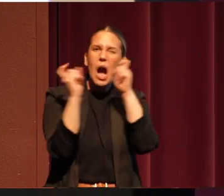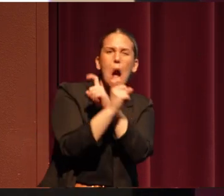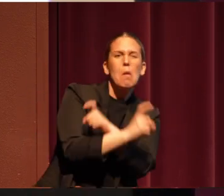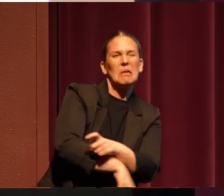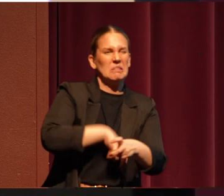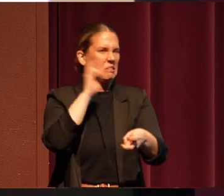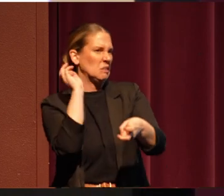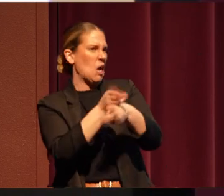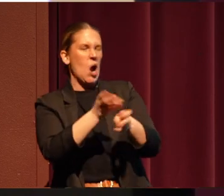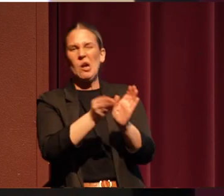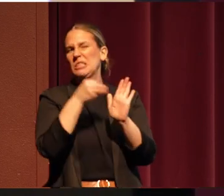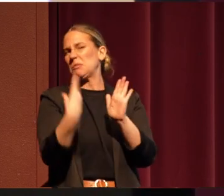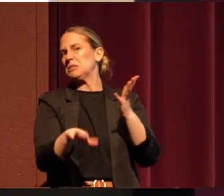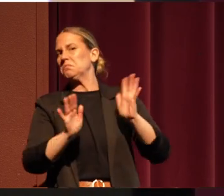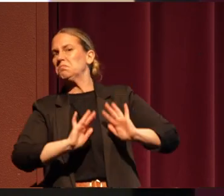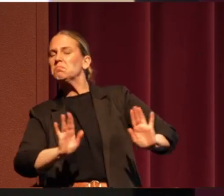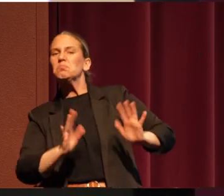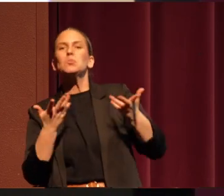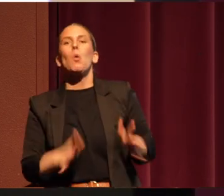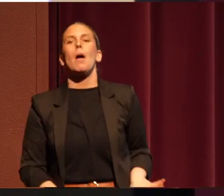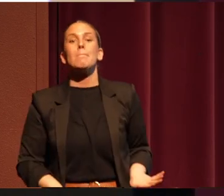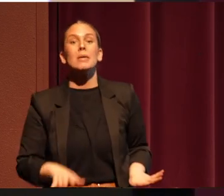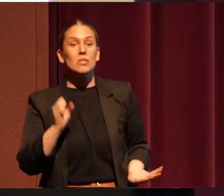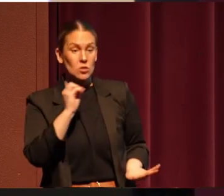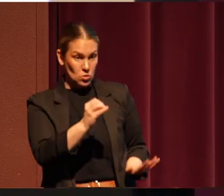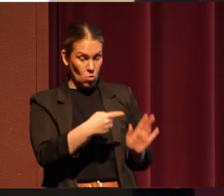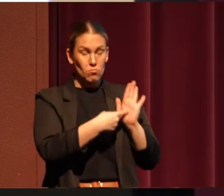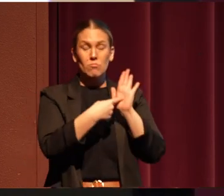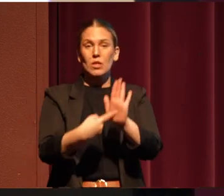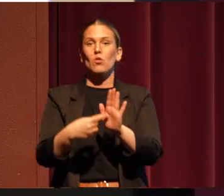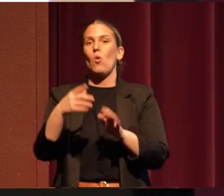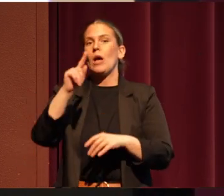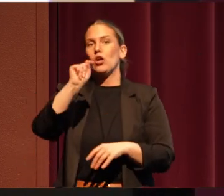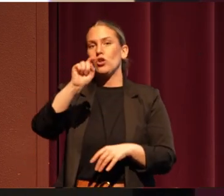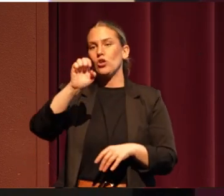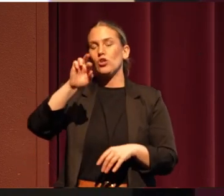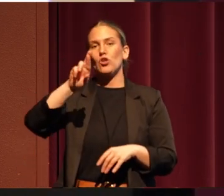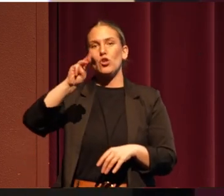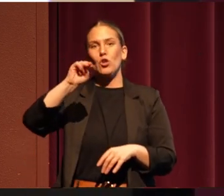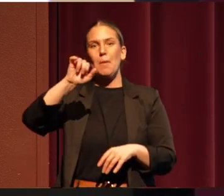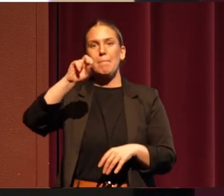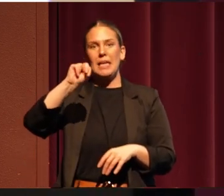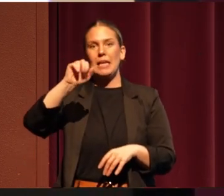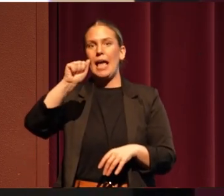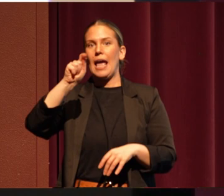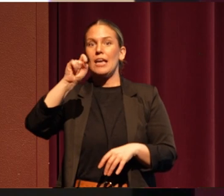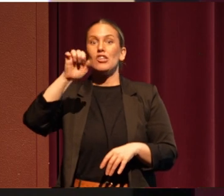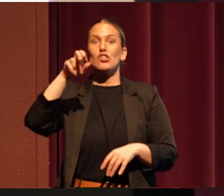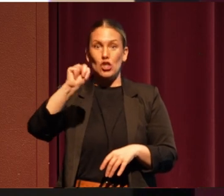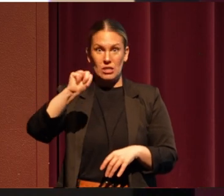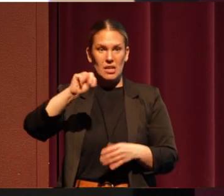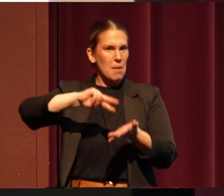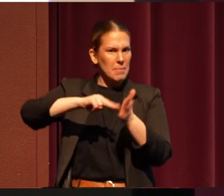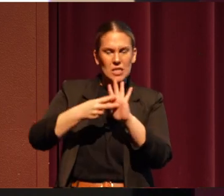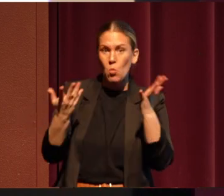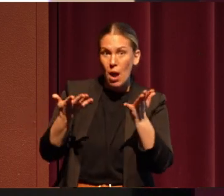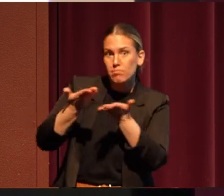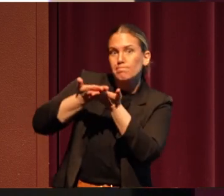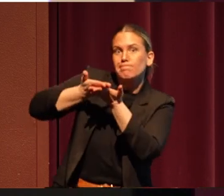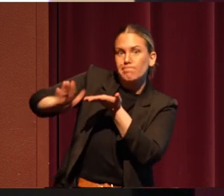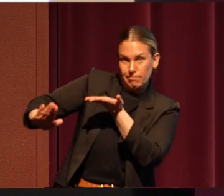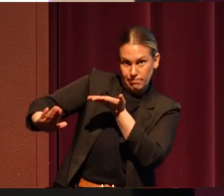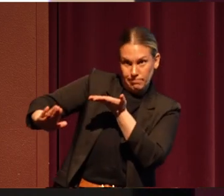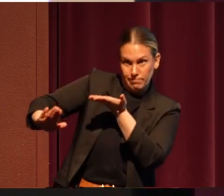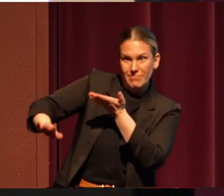expensive. And so they issued in a phase called termination. Termination means to do away with. And that very